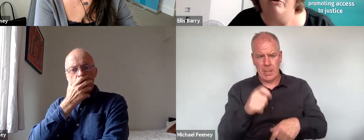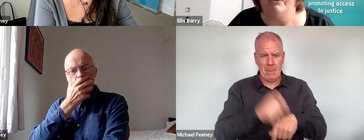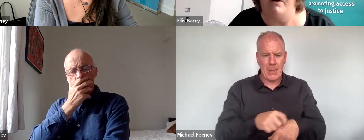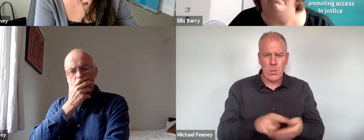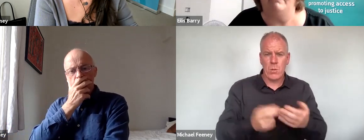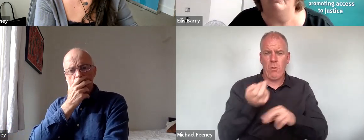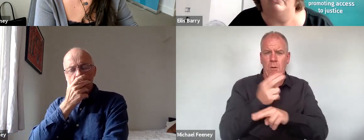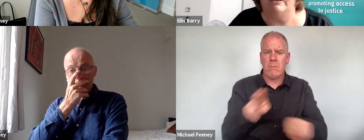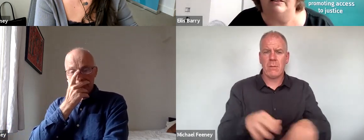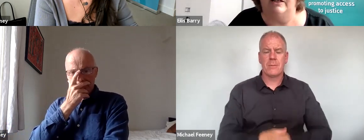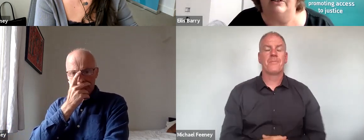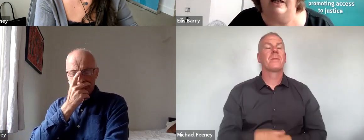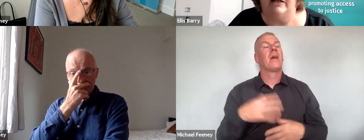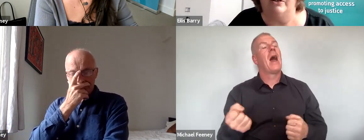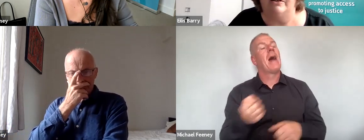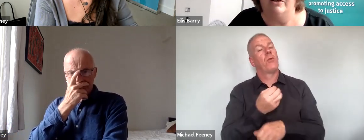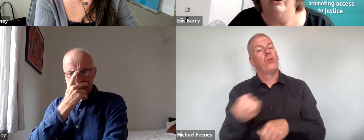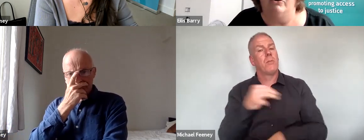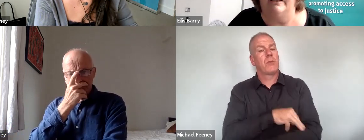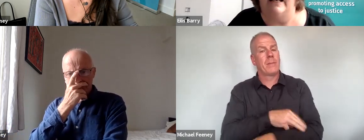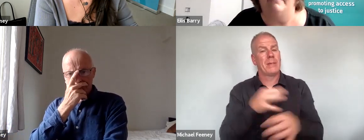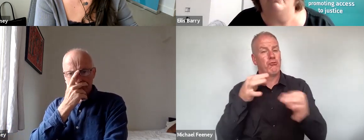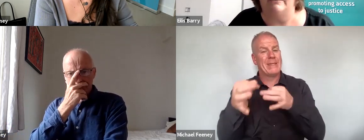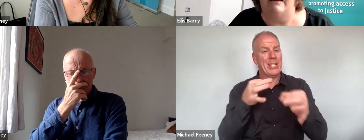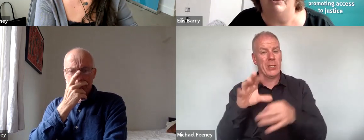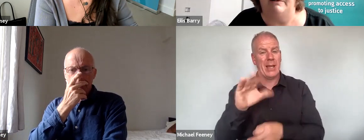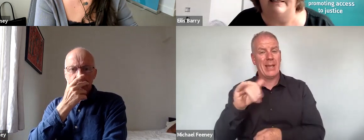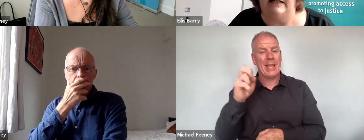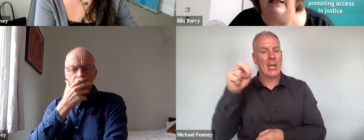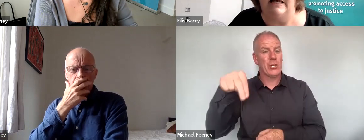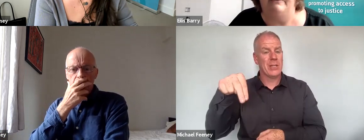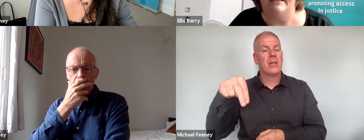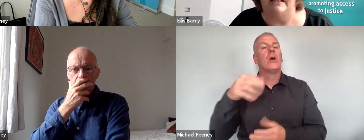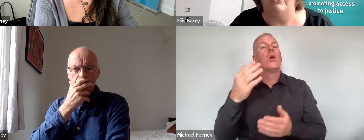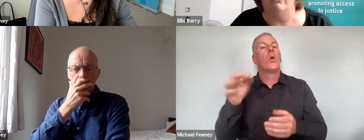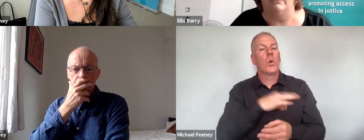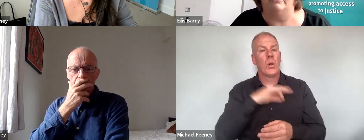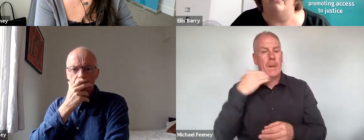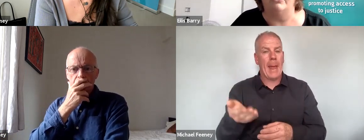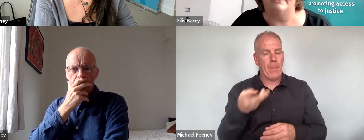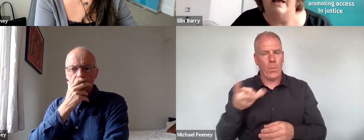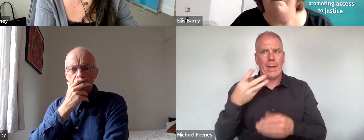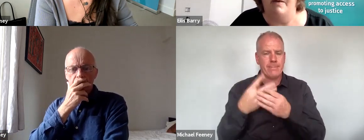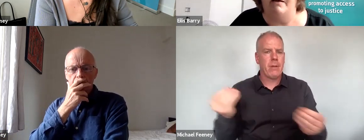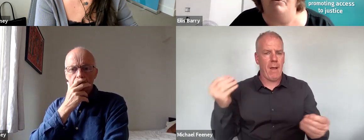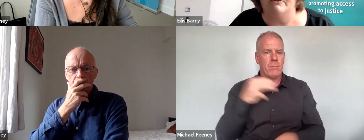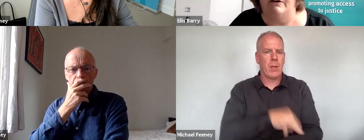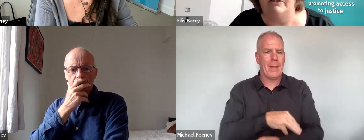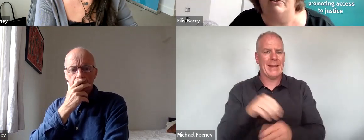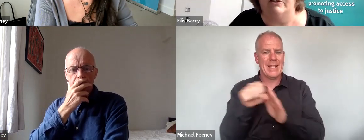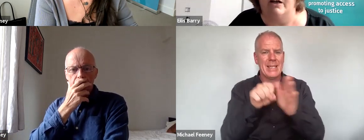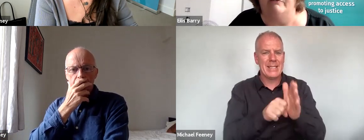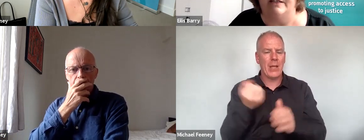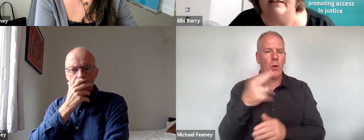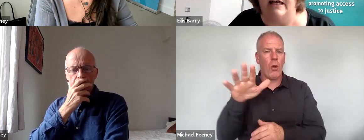There are other problems with strategic litigation. Good claims will inevitably settle, and the state or local authorities may impose